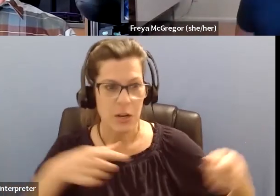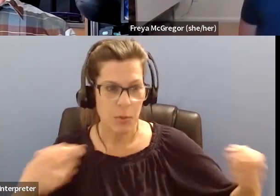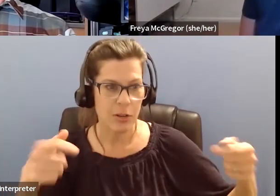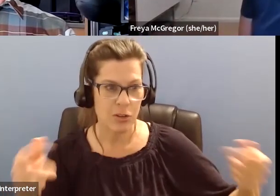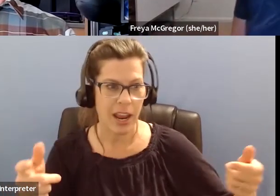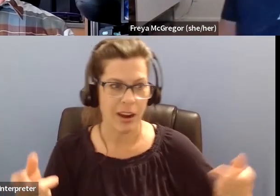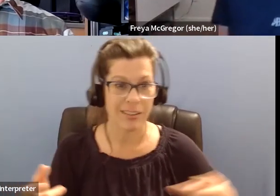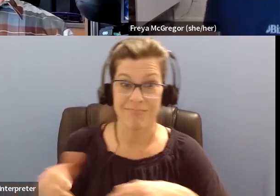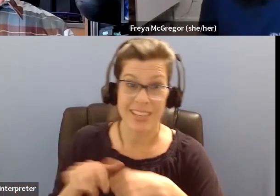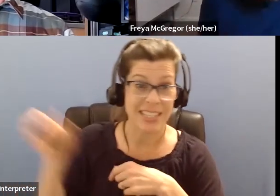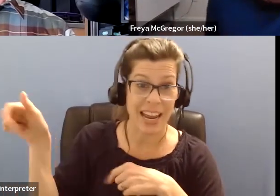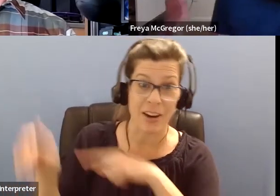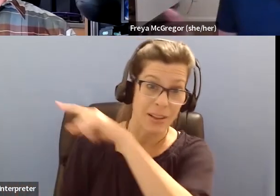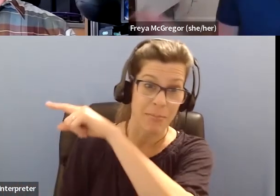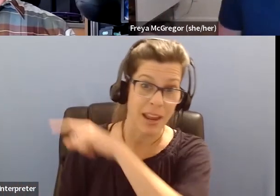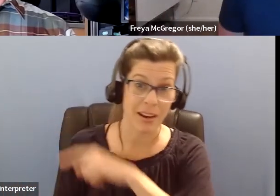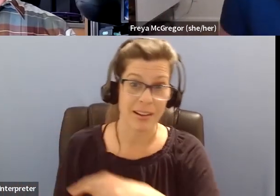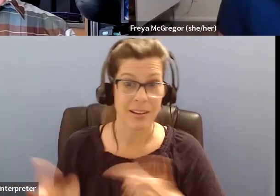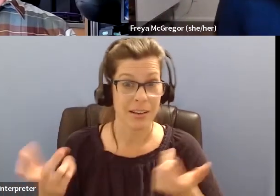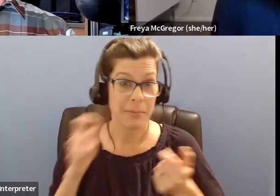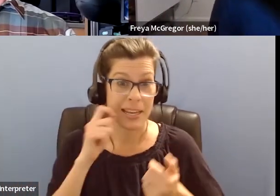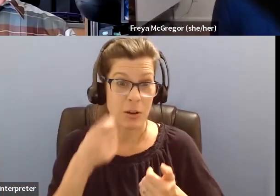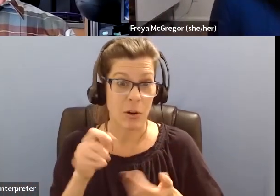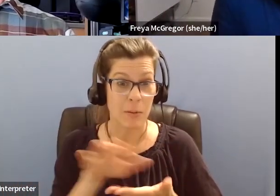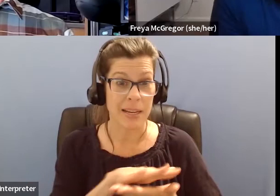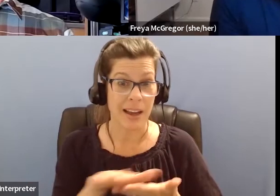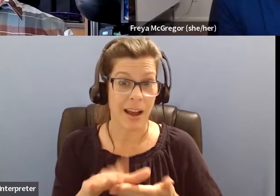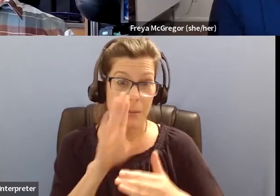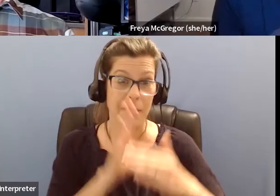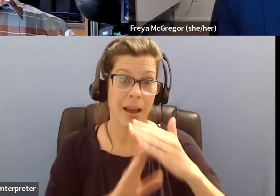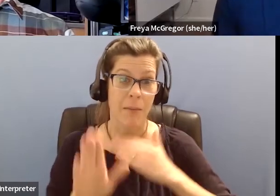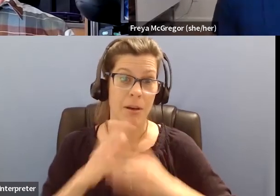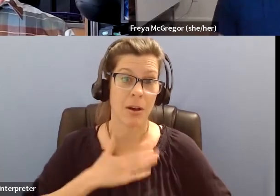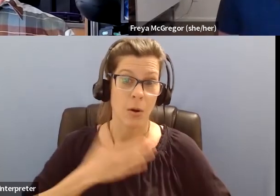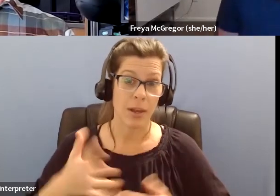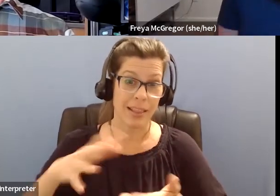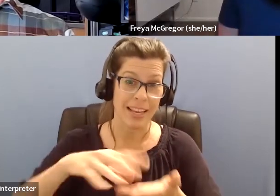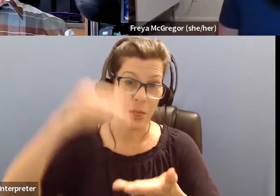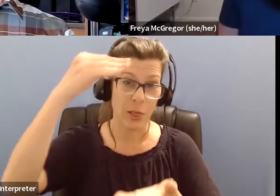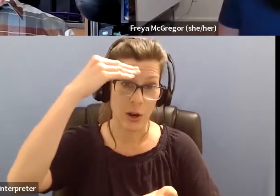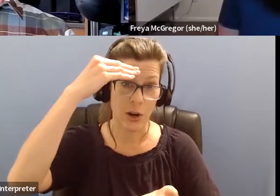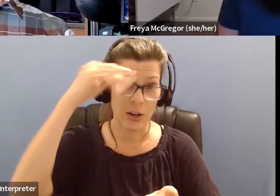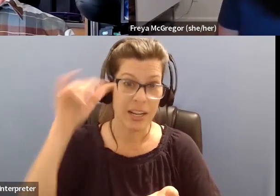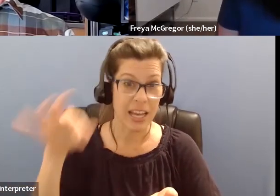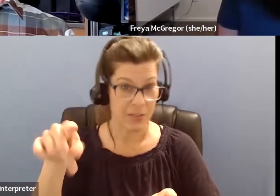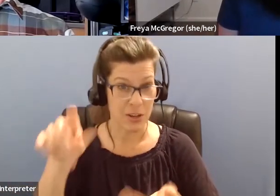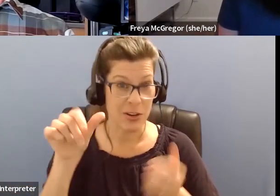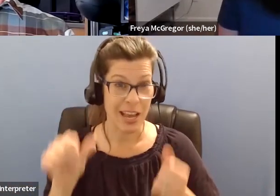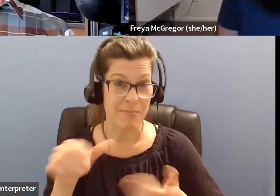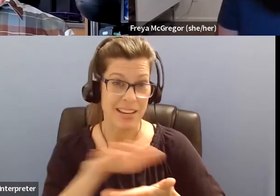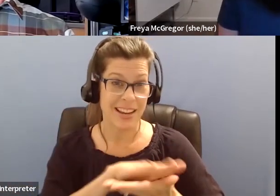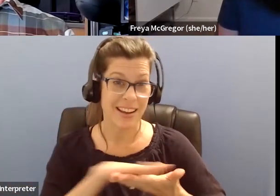cool. It's like, and be kind and be humble and be willing to learn. I think if you can be kind and humble,